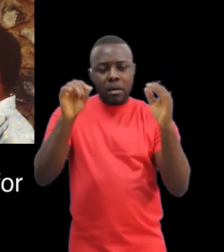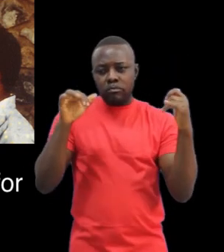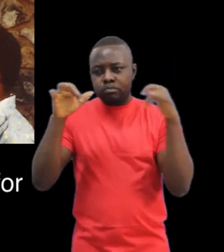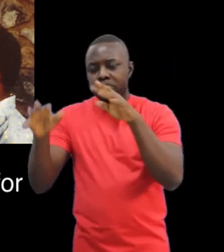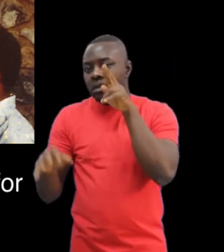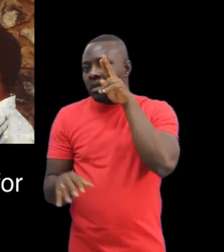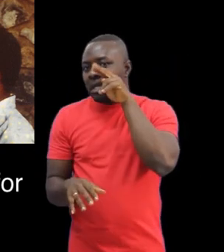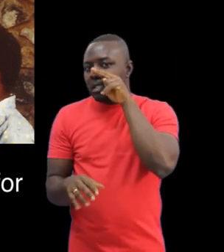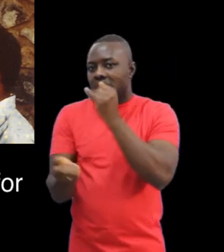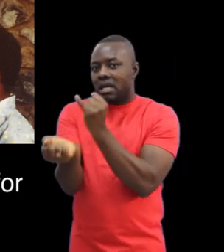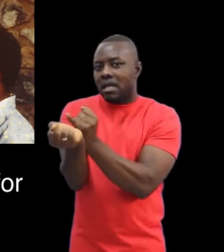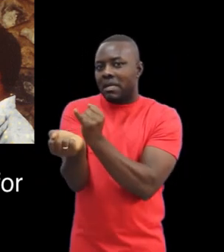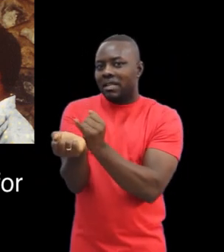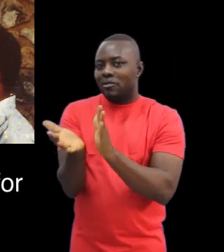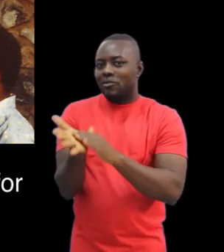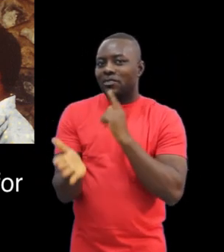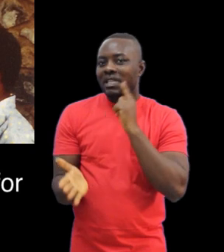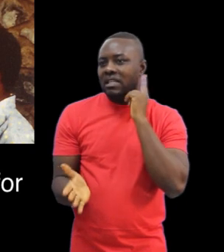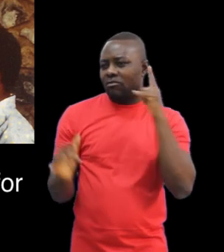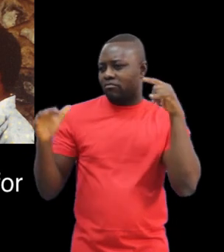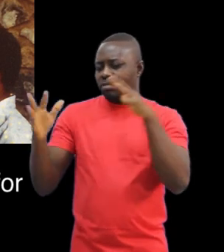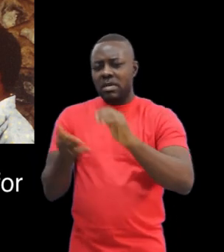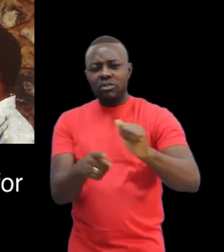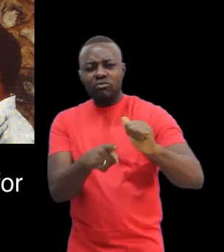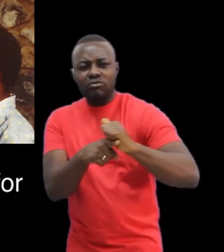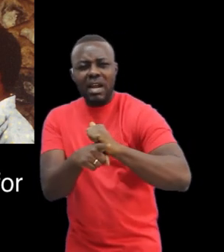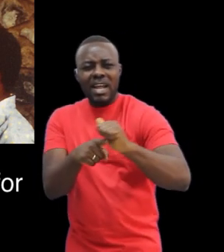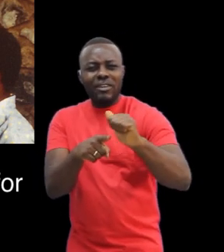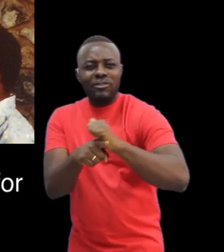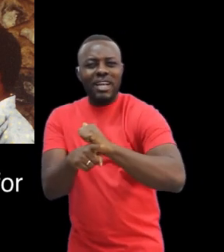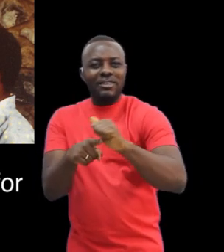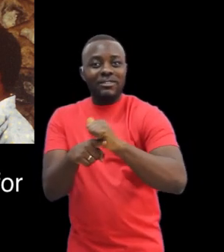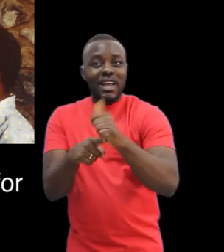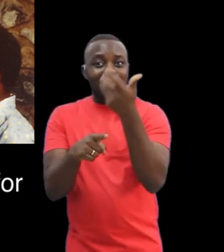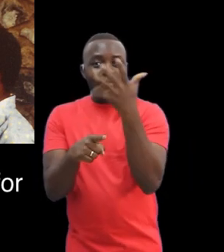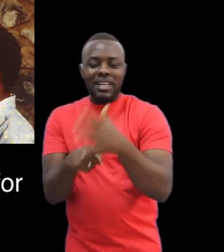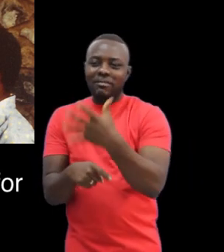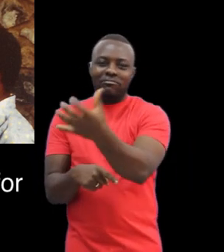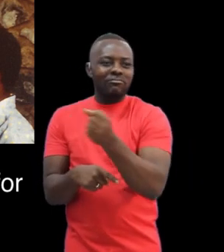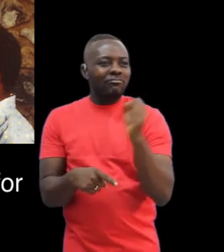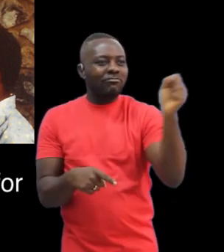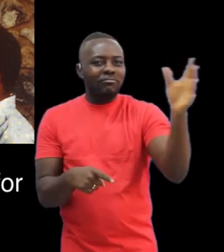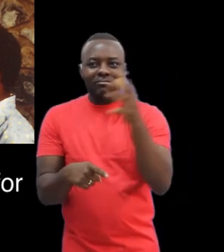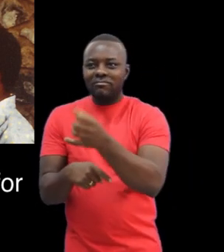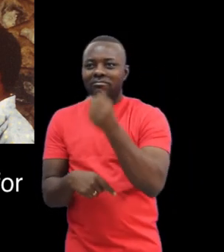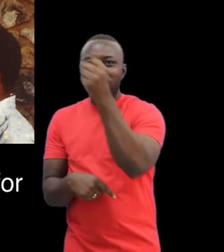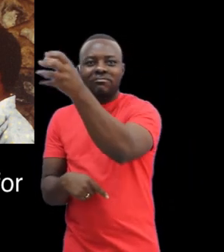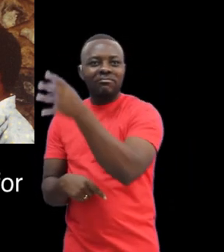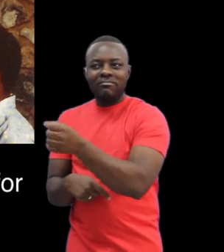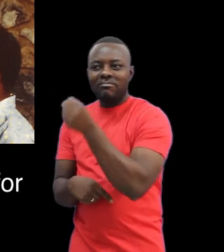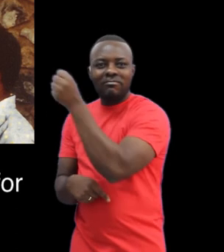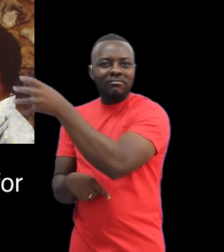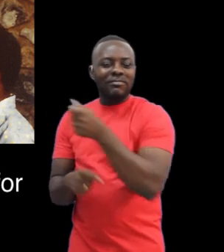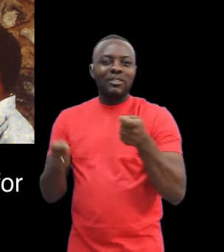trained them at Ibadan School for the Deaf, then hired them to run the schools for their deaf in their home countries. How